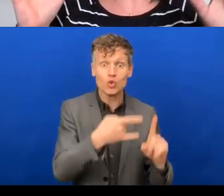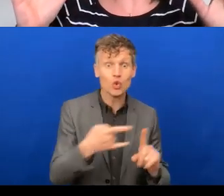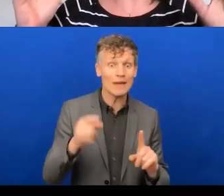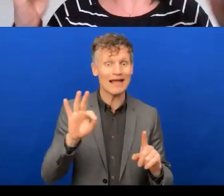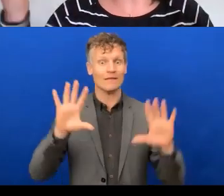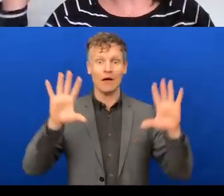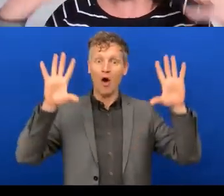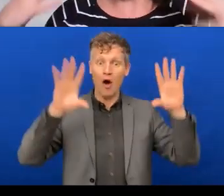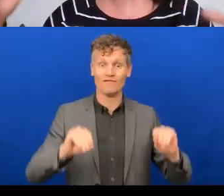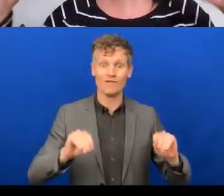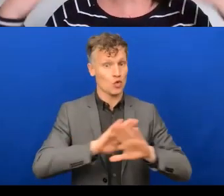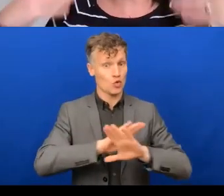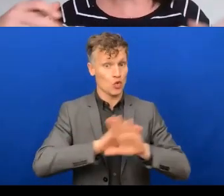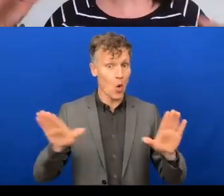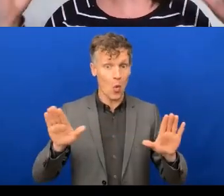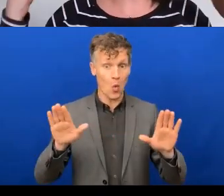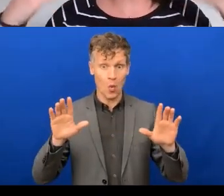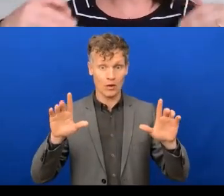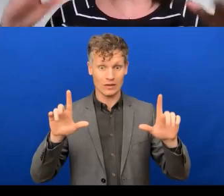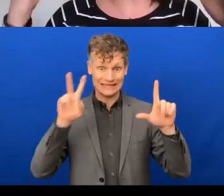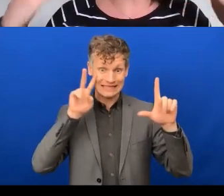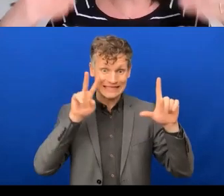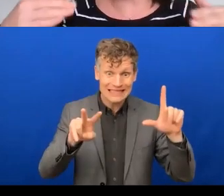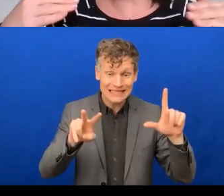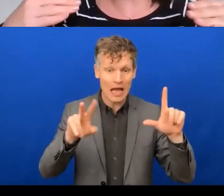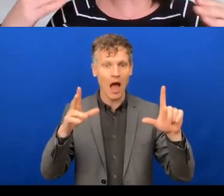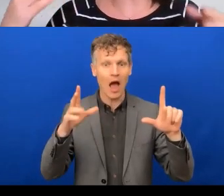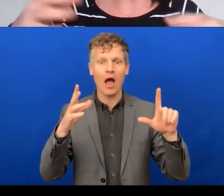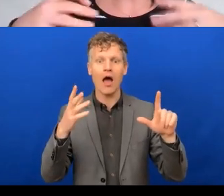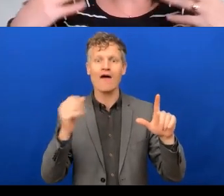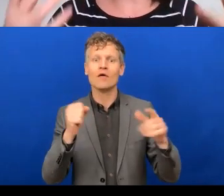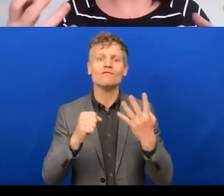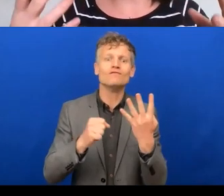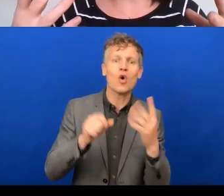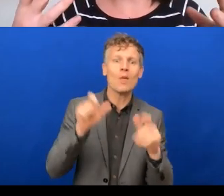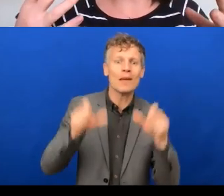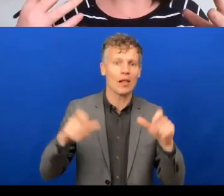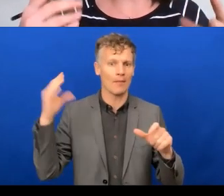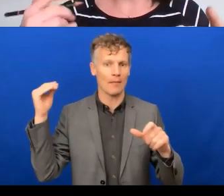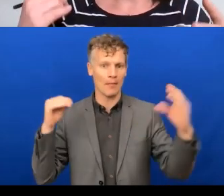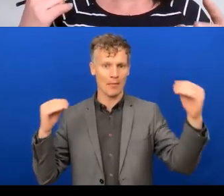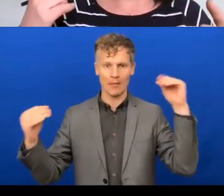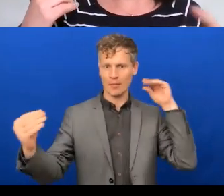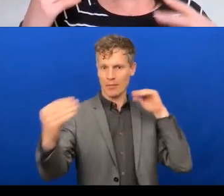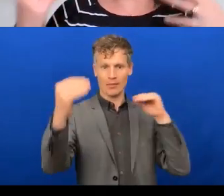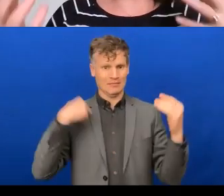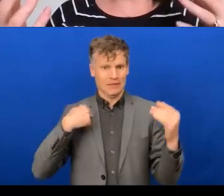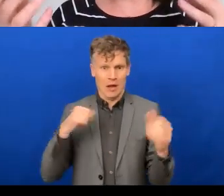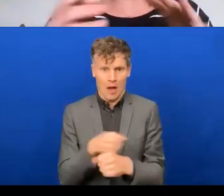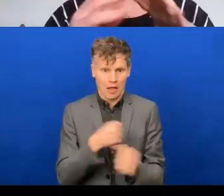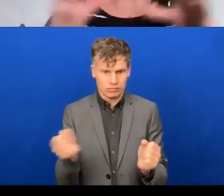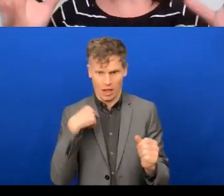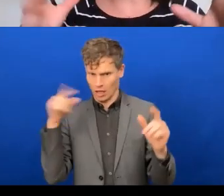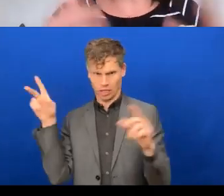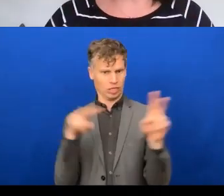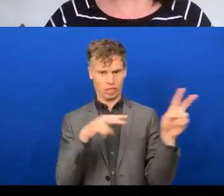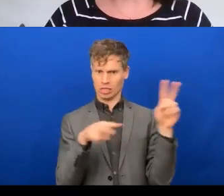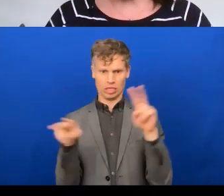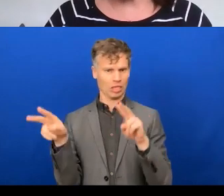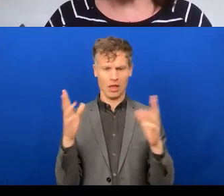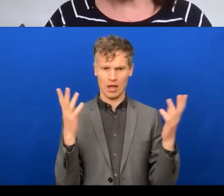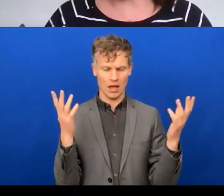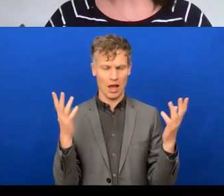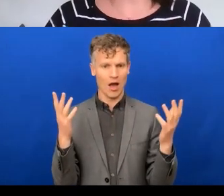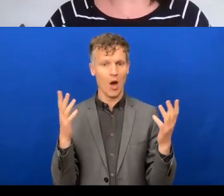three people on a call, I literally cannot process the information fast enough to make a contribution. Uh, whereas other people find the video